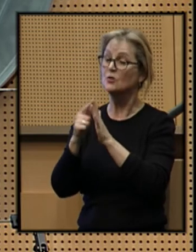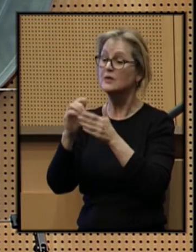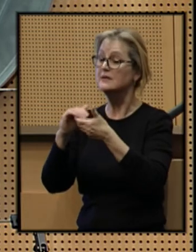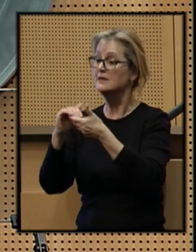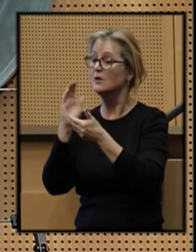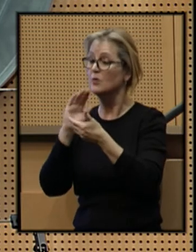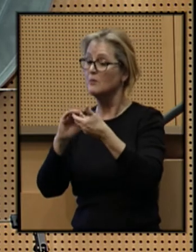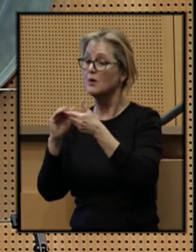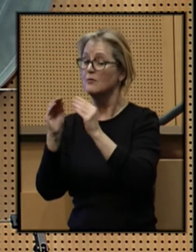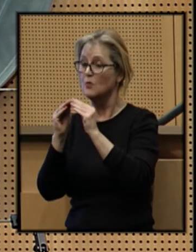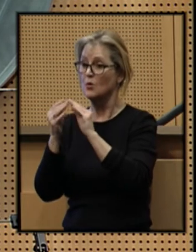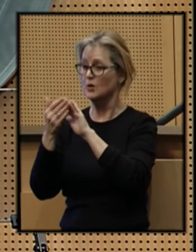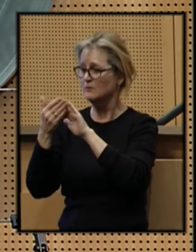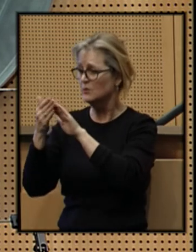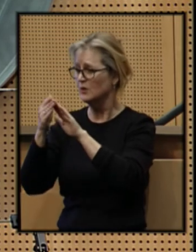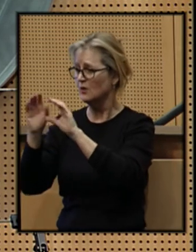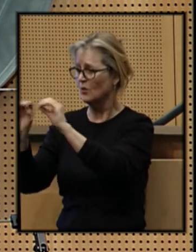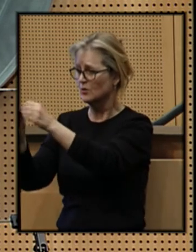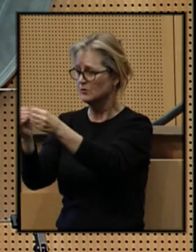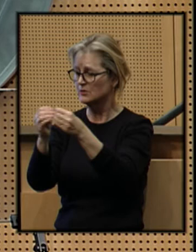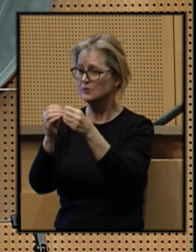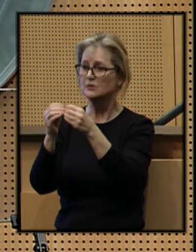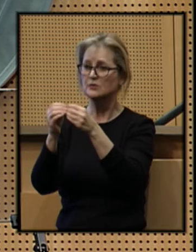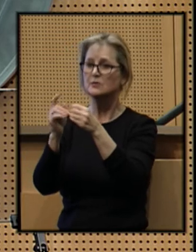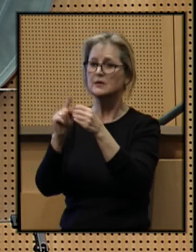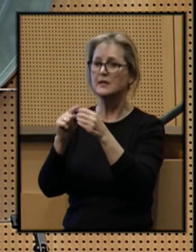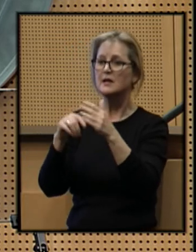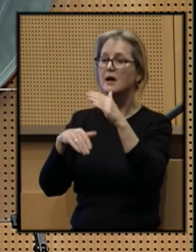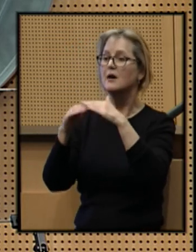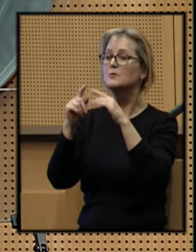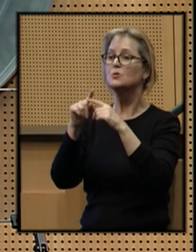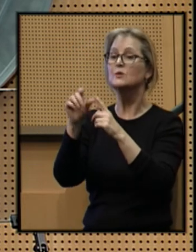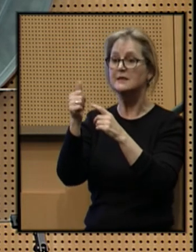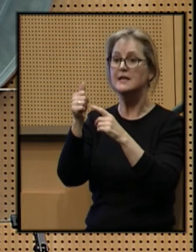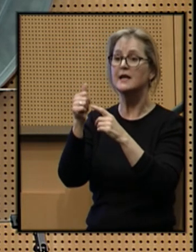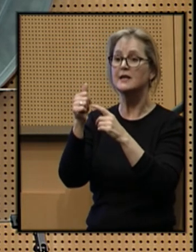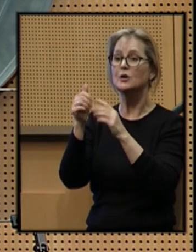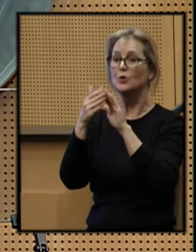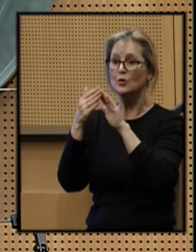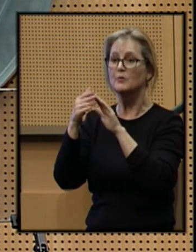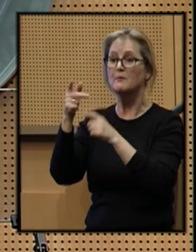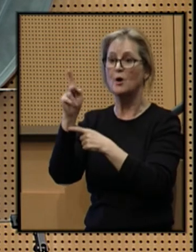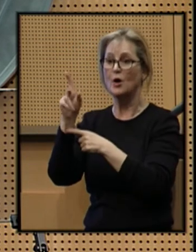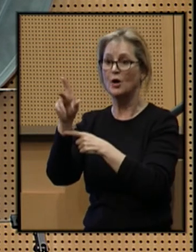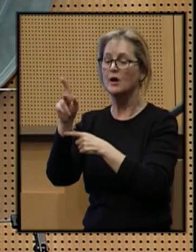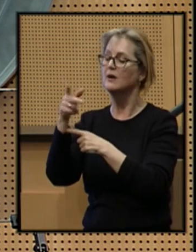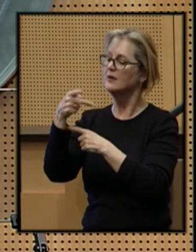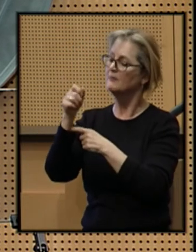with more community organizations in up to 10 additional urban parks.